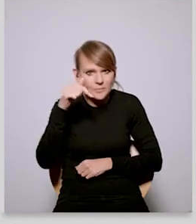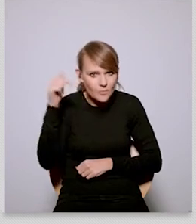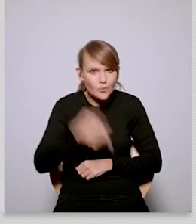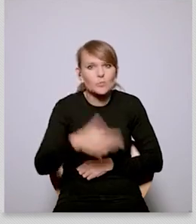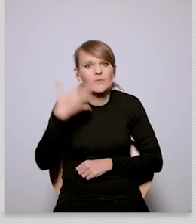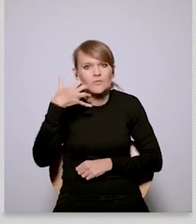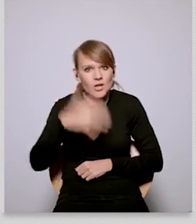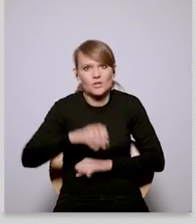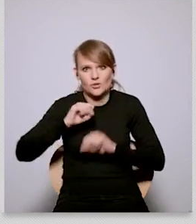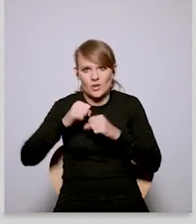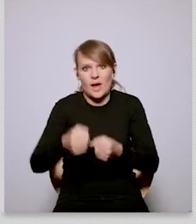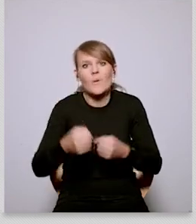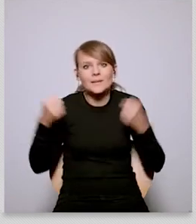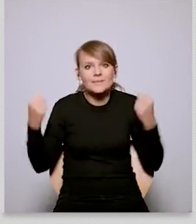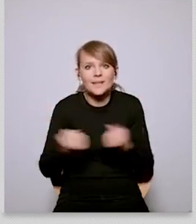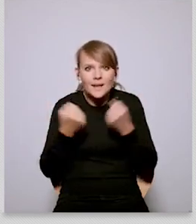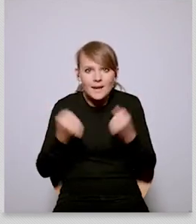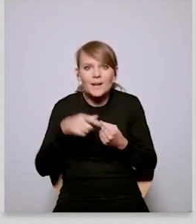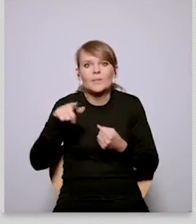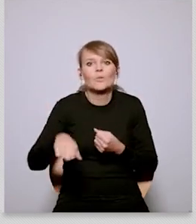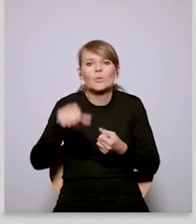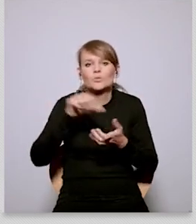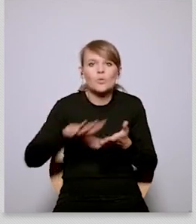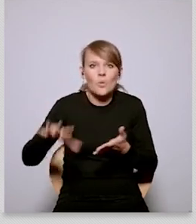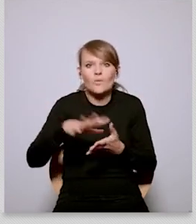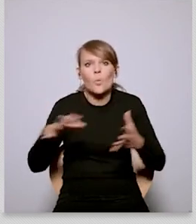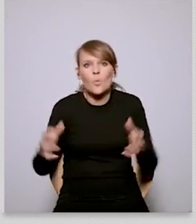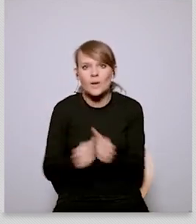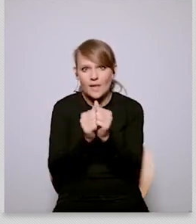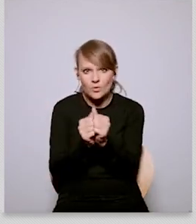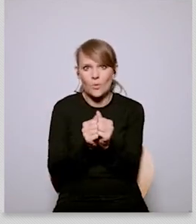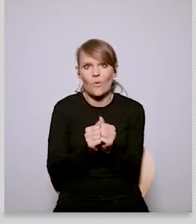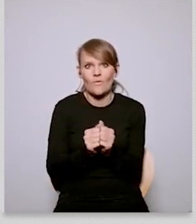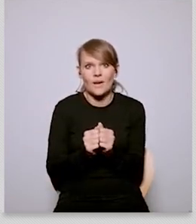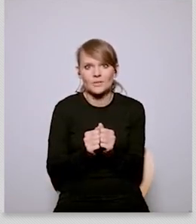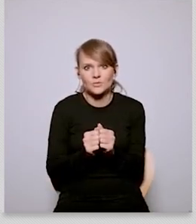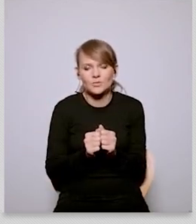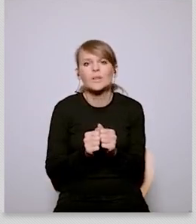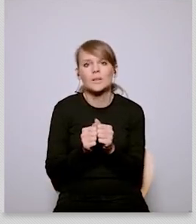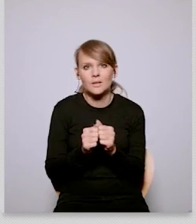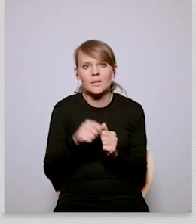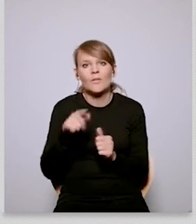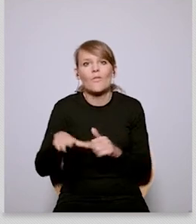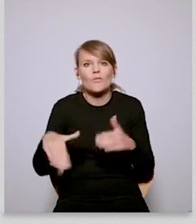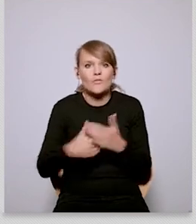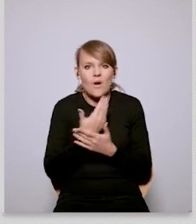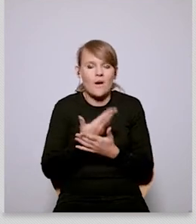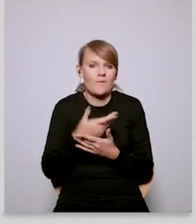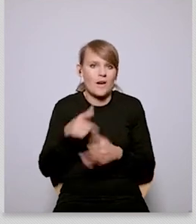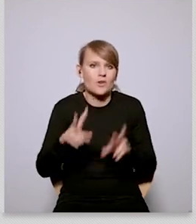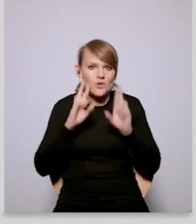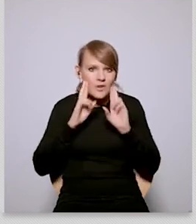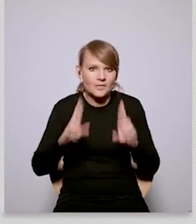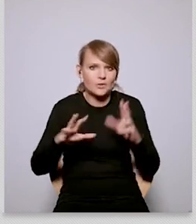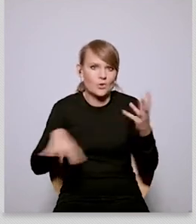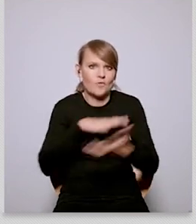to survive um in in in the new coming um geopolitical reality and sort of just sort of coming back to the the political debate and i'll finish on on